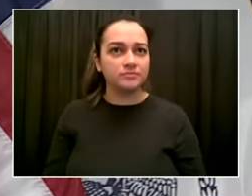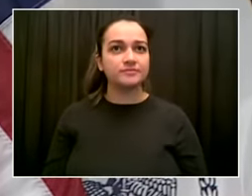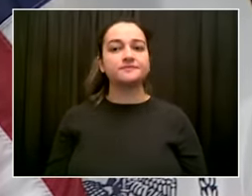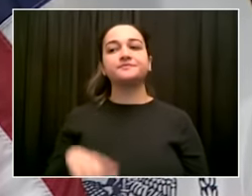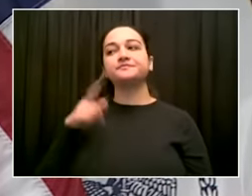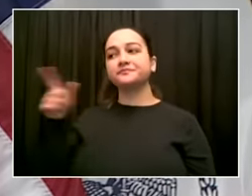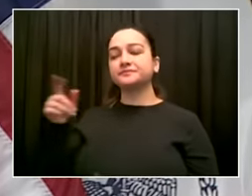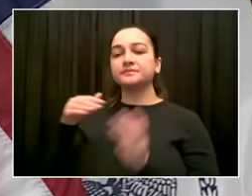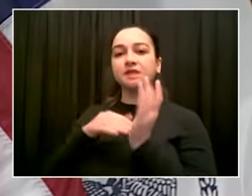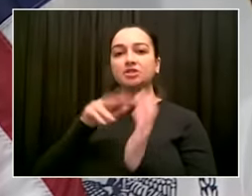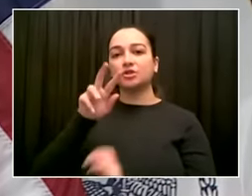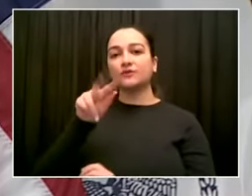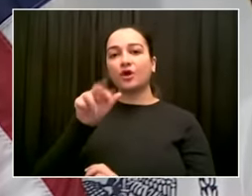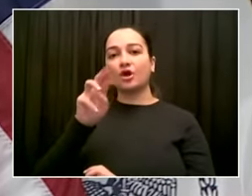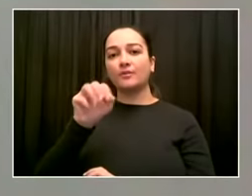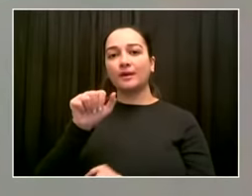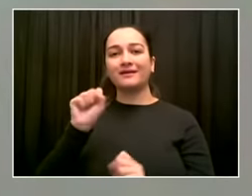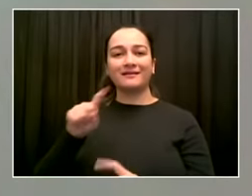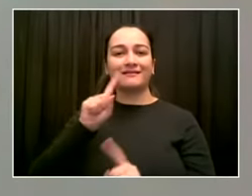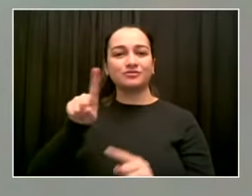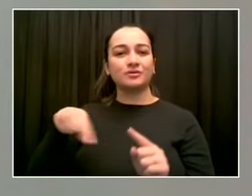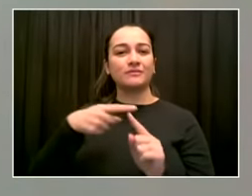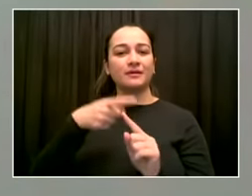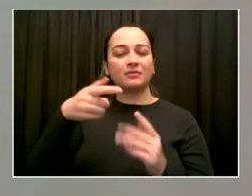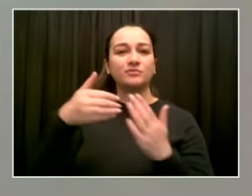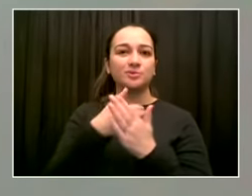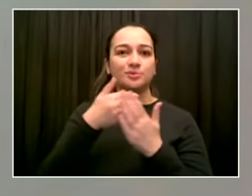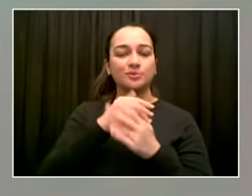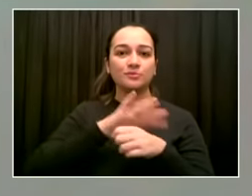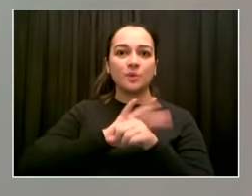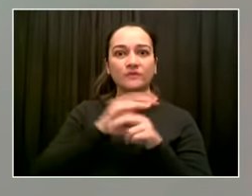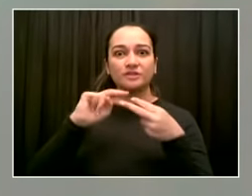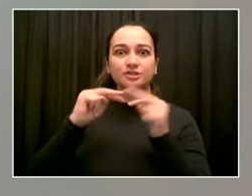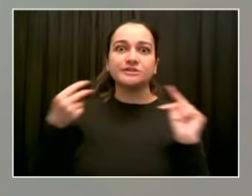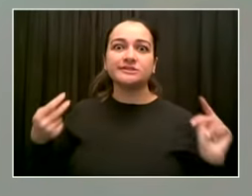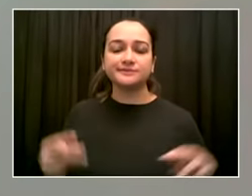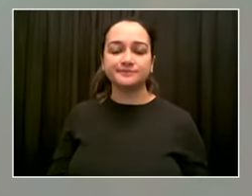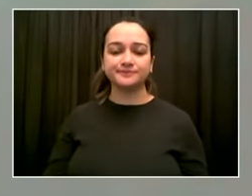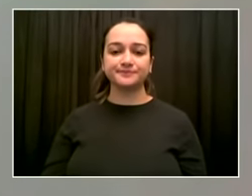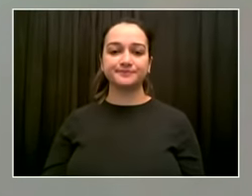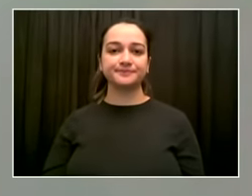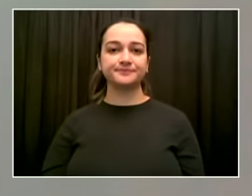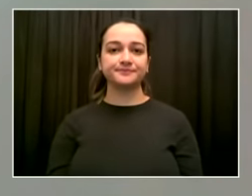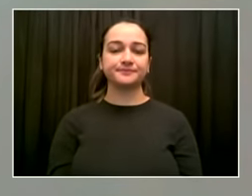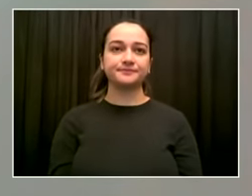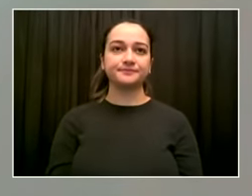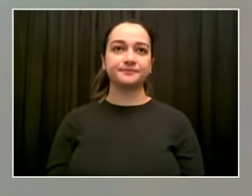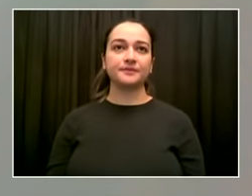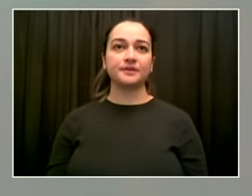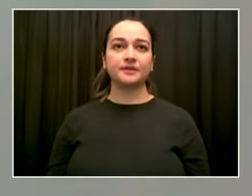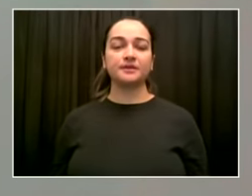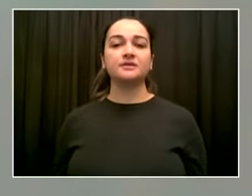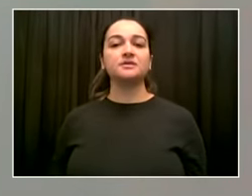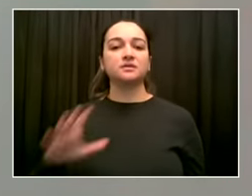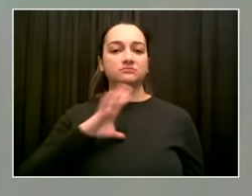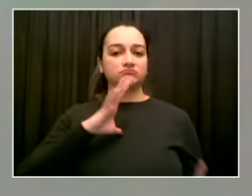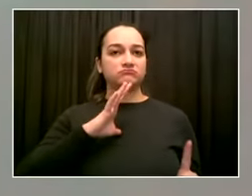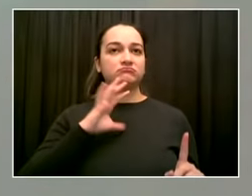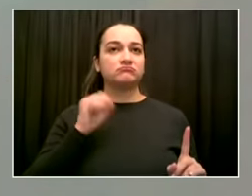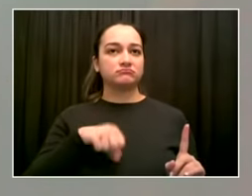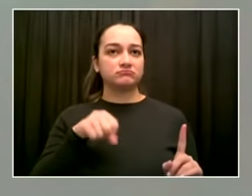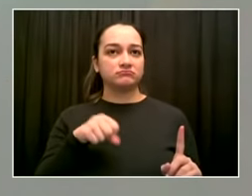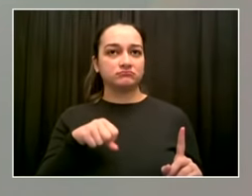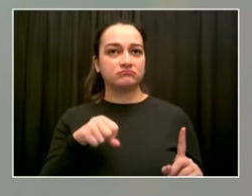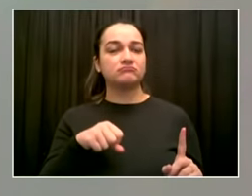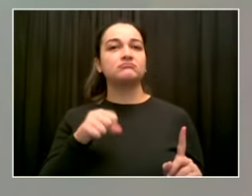Great. Thank you very much for the question. Yeah, I want to first touch on the question that was asked about sort of geographic location.